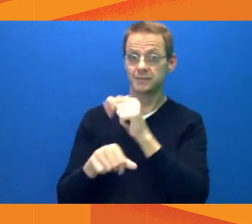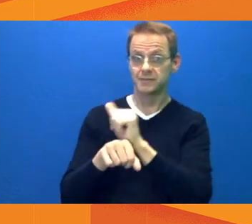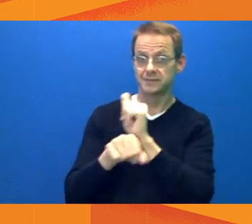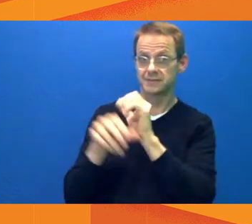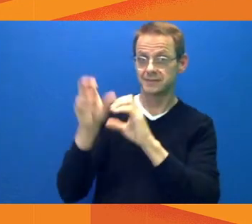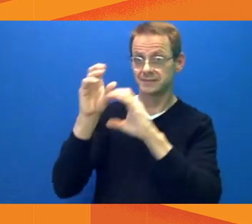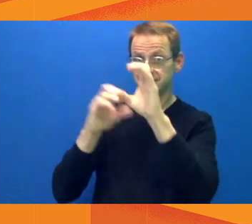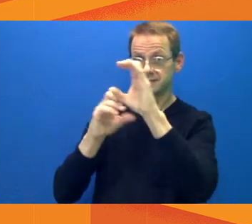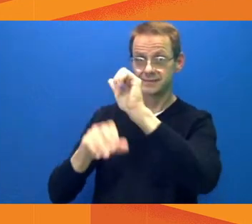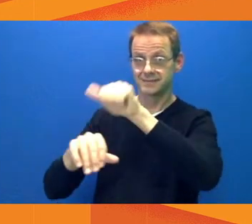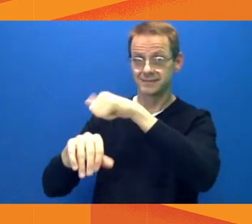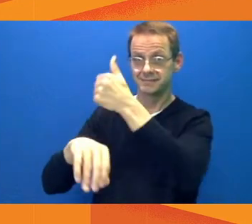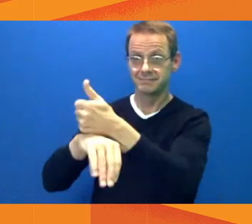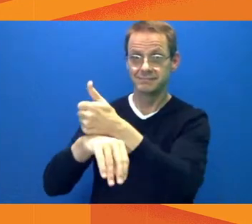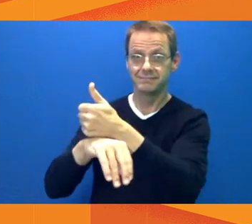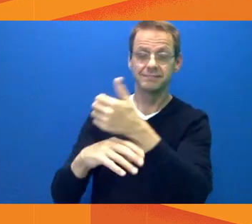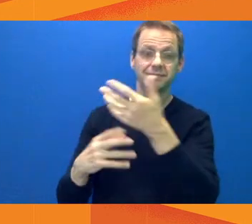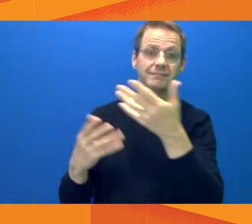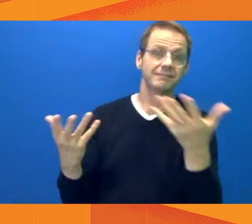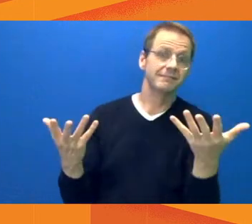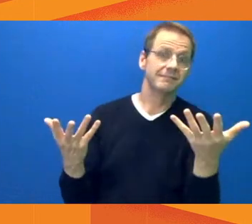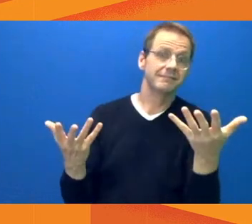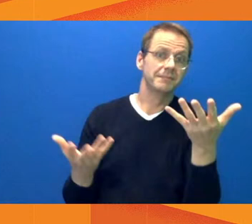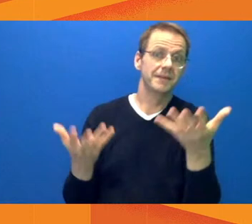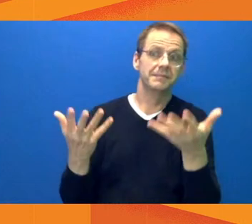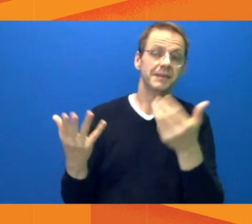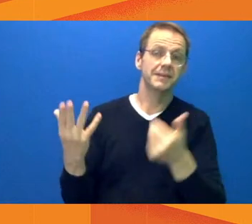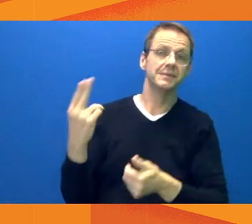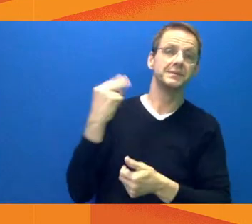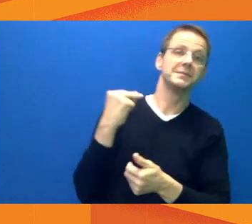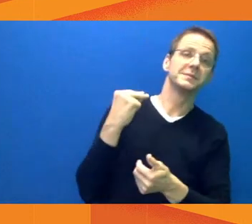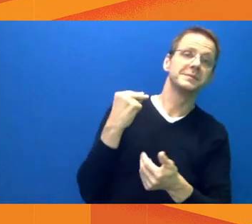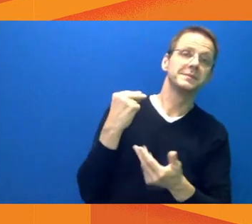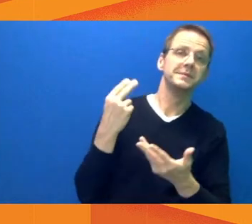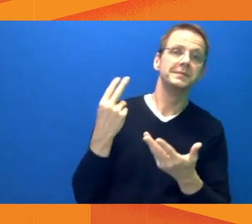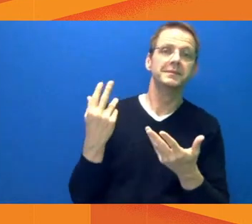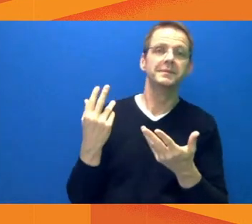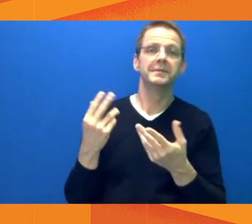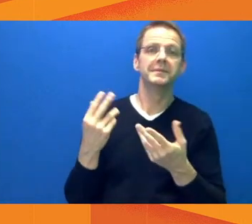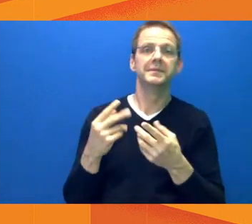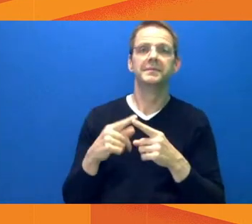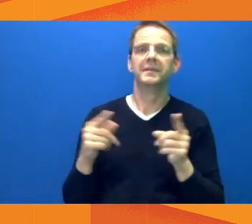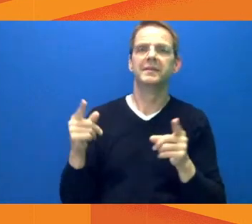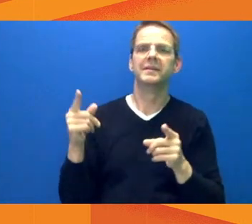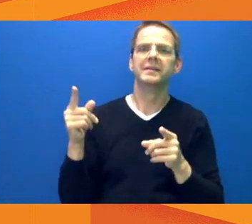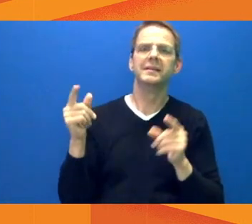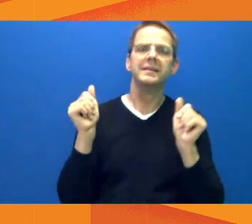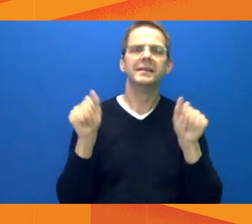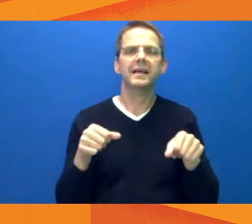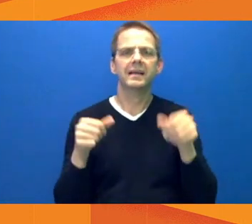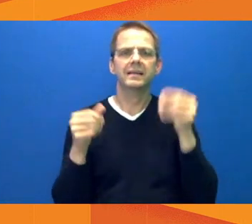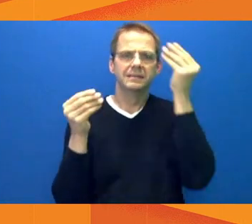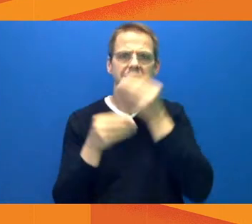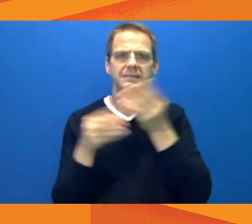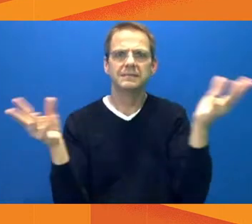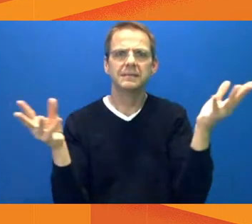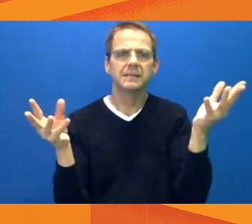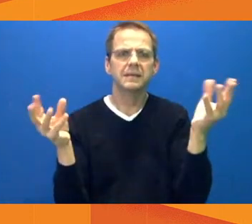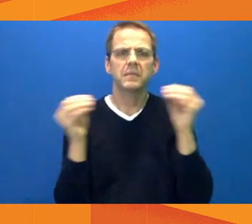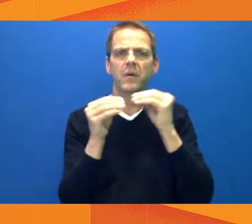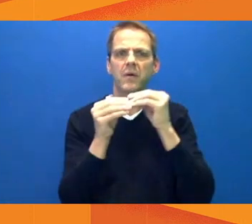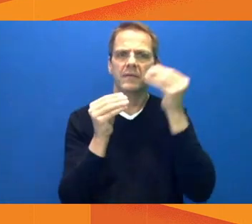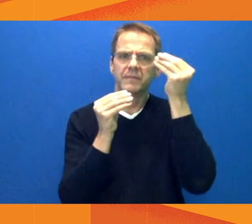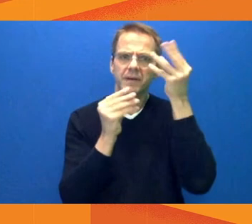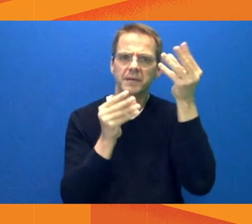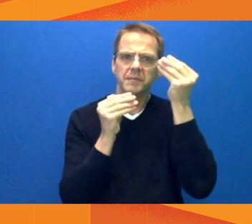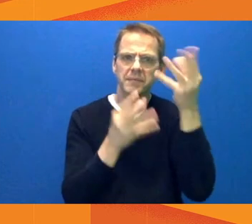the circumstances on the site. The idea that something's being withheld here or that there's anything other than some wear and tear on the facility,